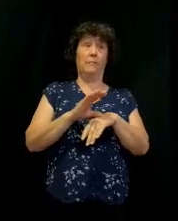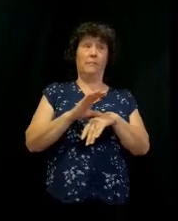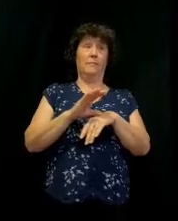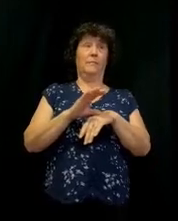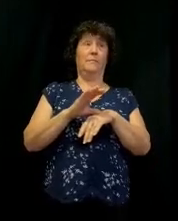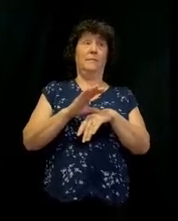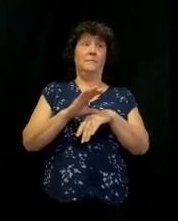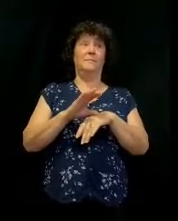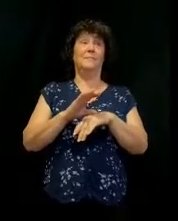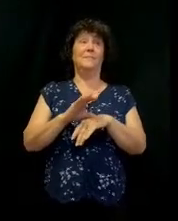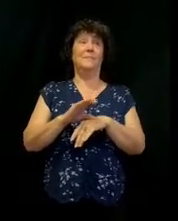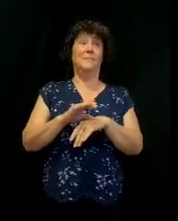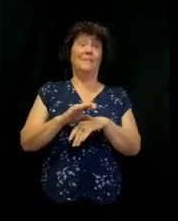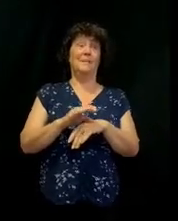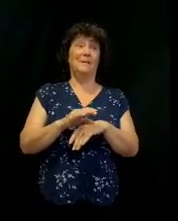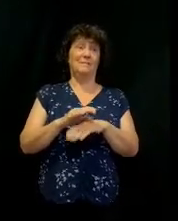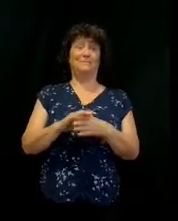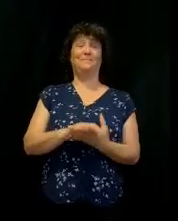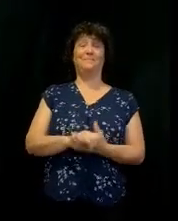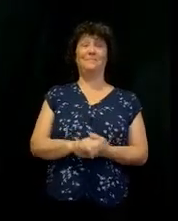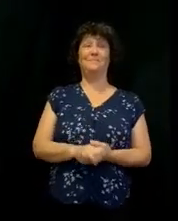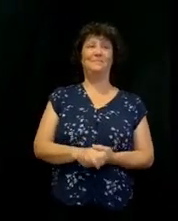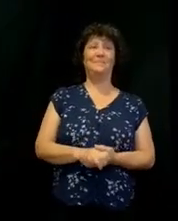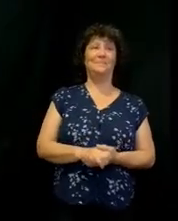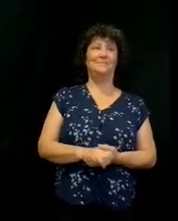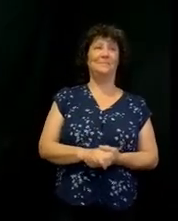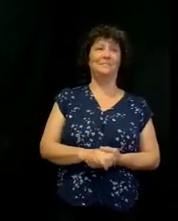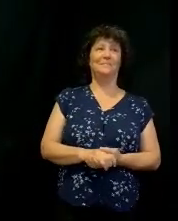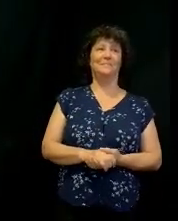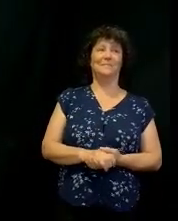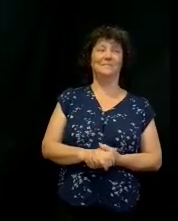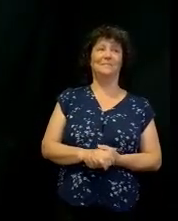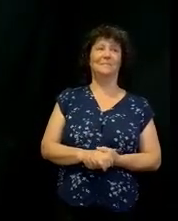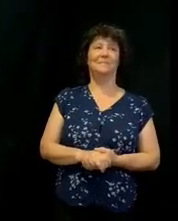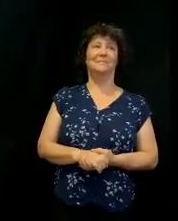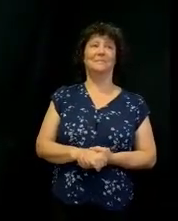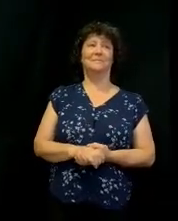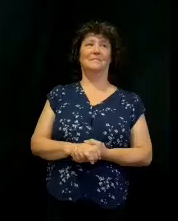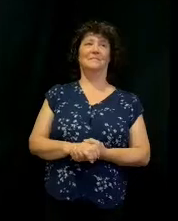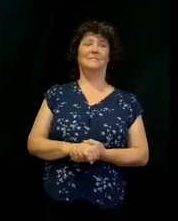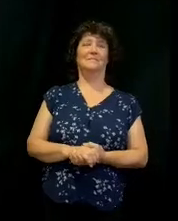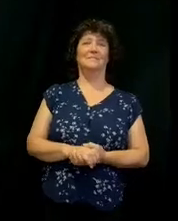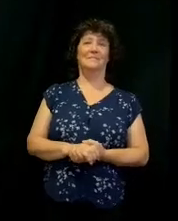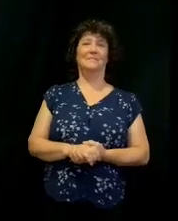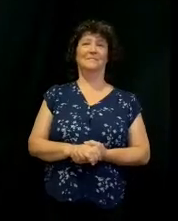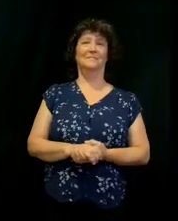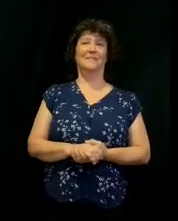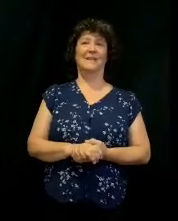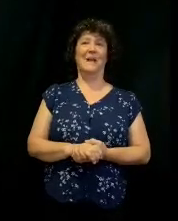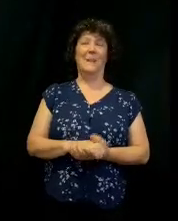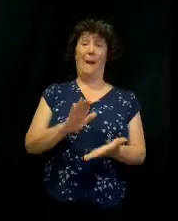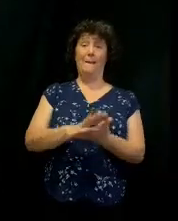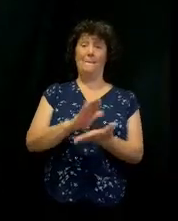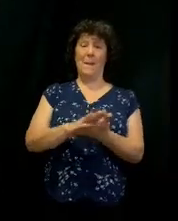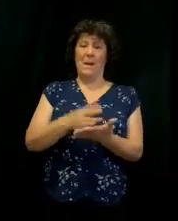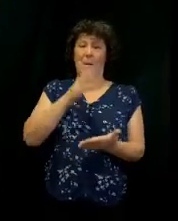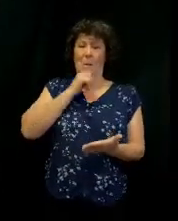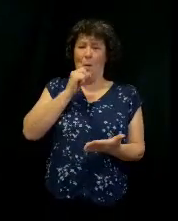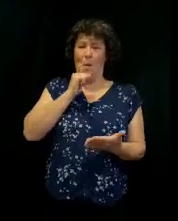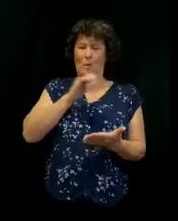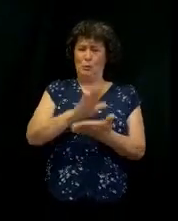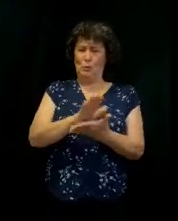projectors. She pulled those things off and slapped those things on. She was just... I mean, it was... It was the Lord. I mean, that was all just... It was just awesome.